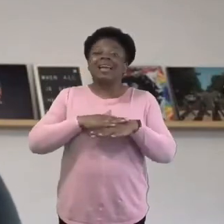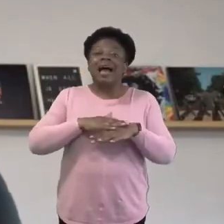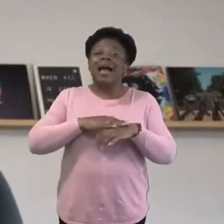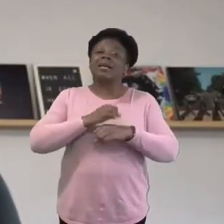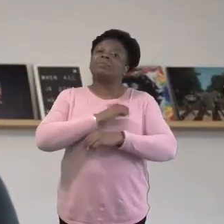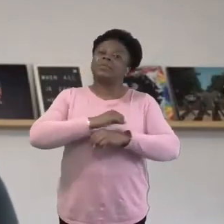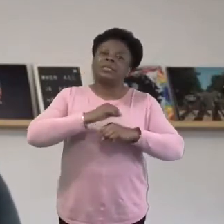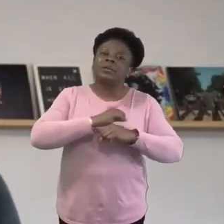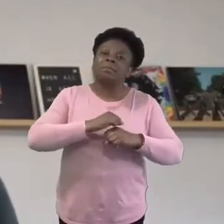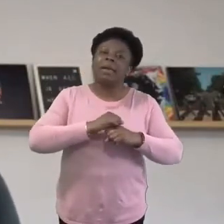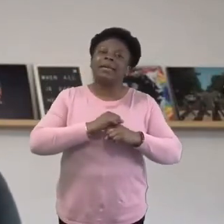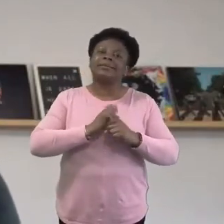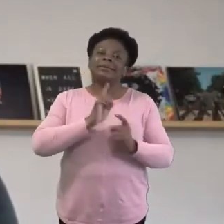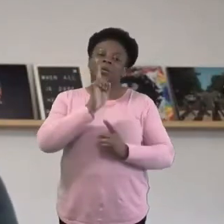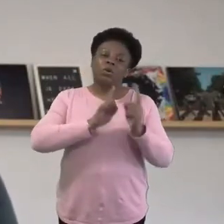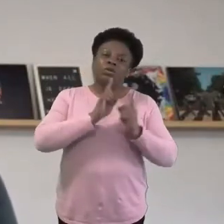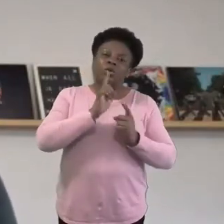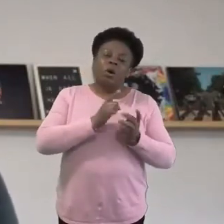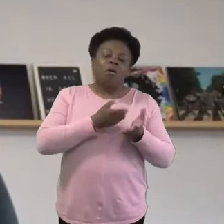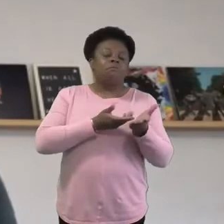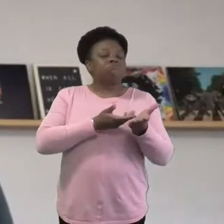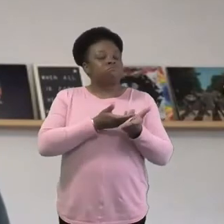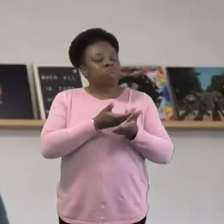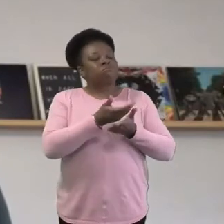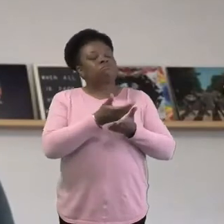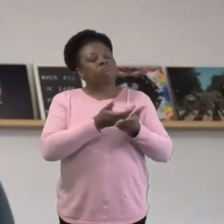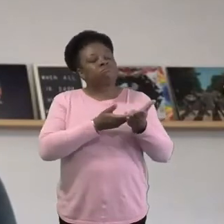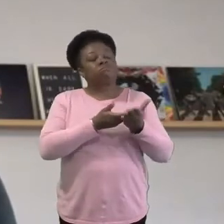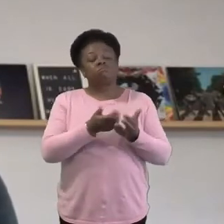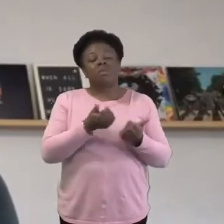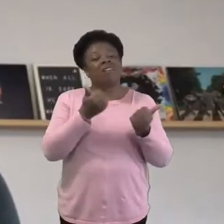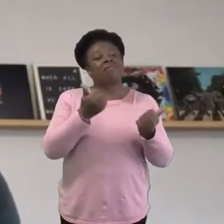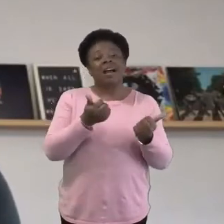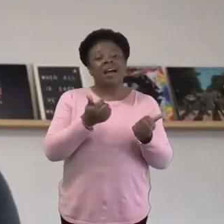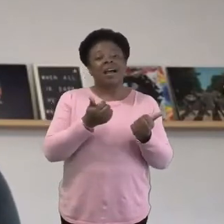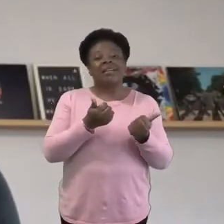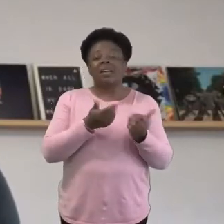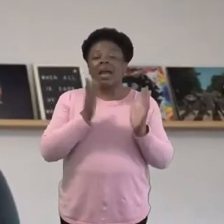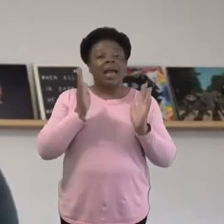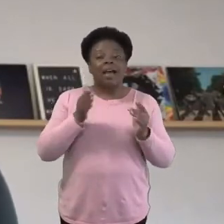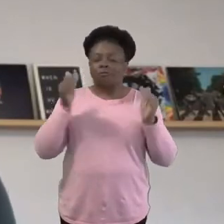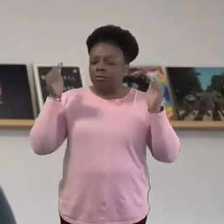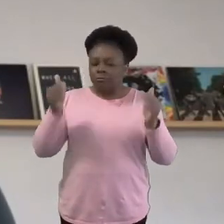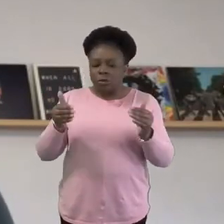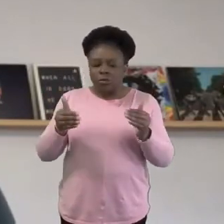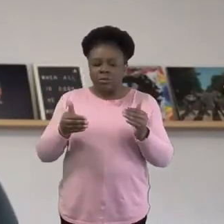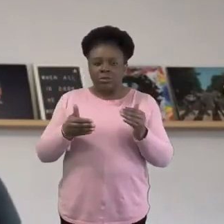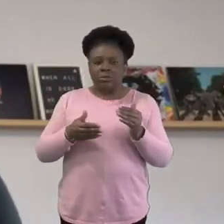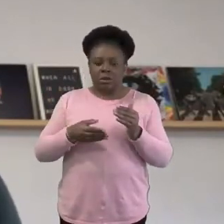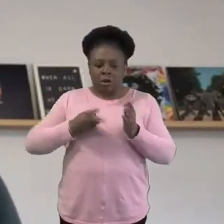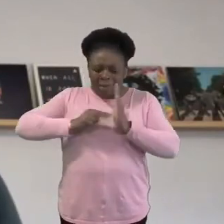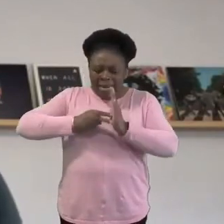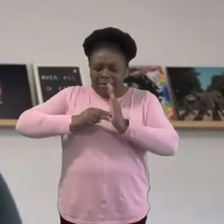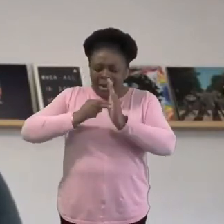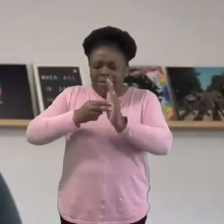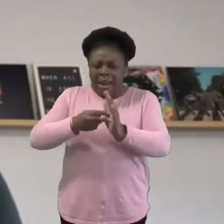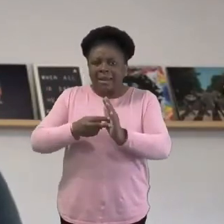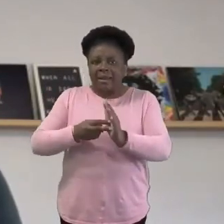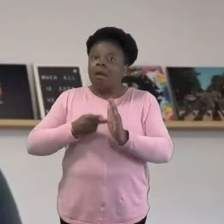actually going on with them. And again, I'm not advocating abandoning planning, but the highlights this year have come from the young people, not from me. God is at work